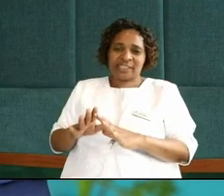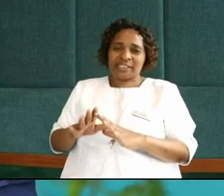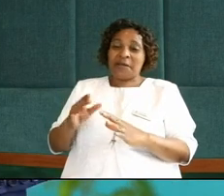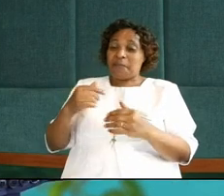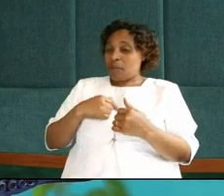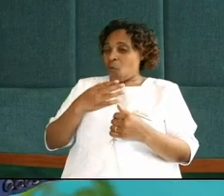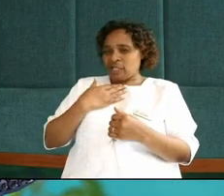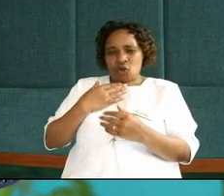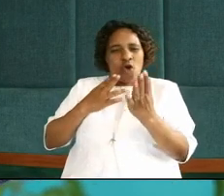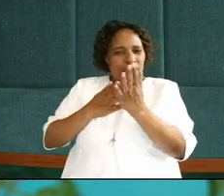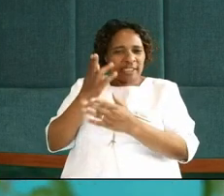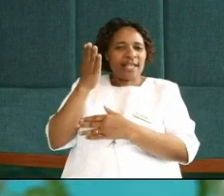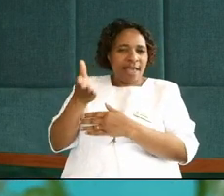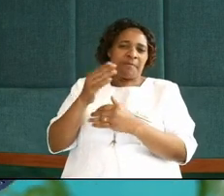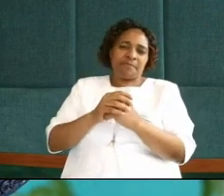behold here and see.